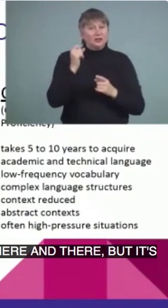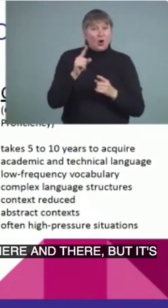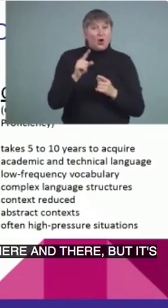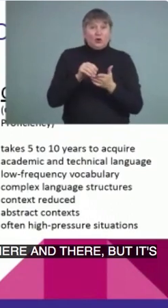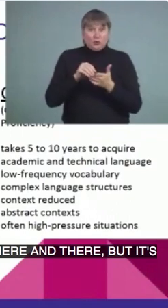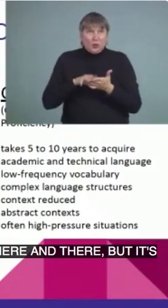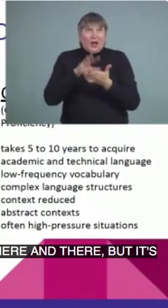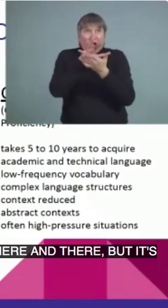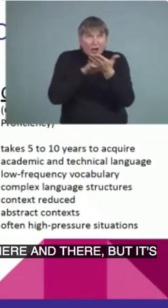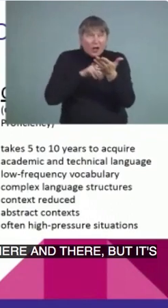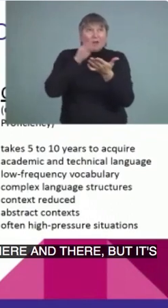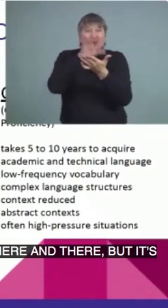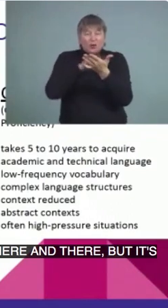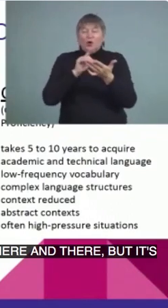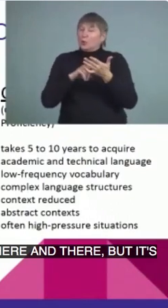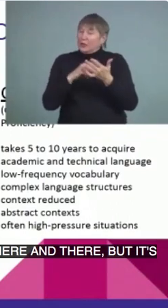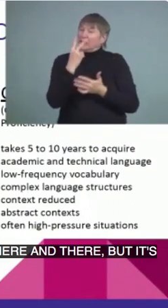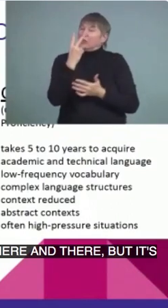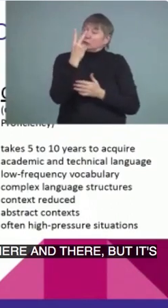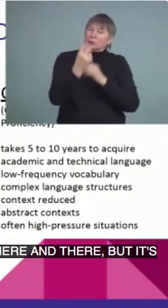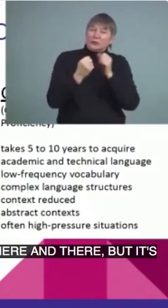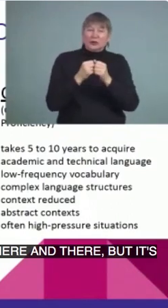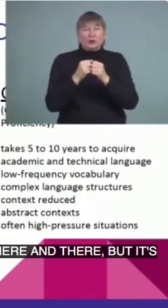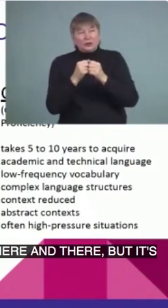to feel comfortable with the BICs.